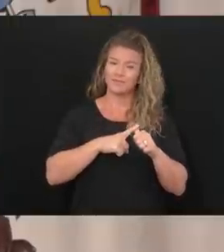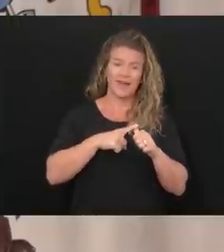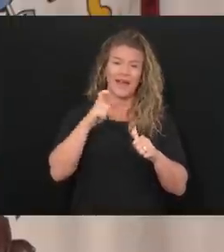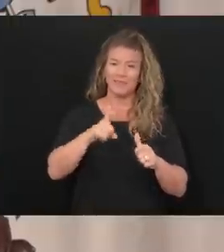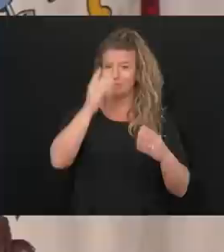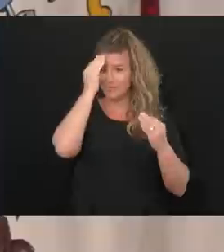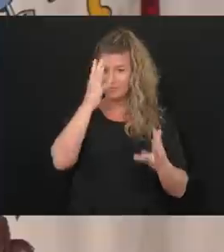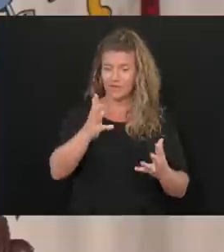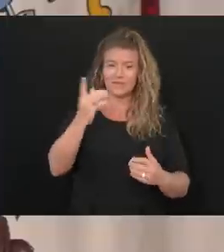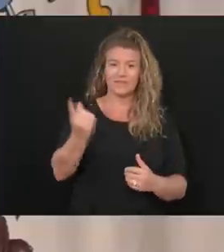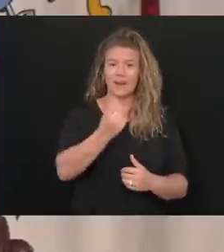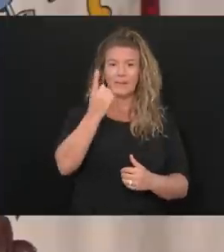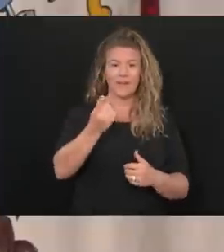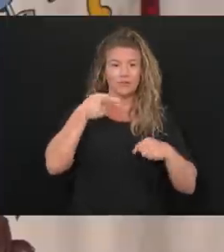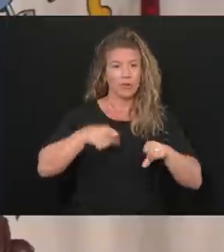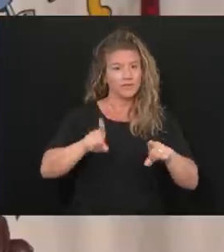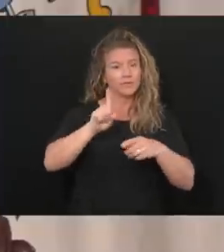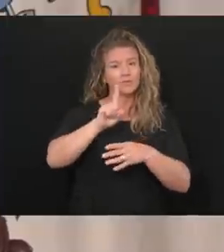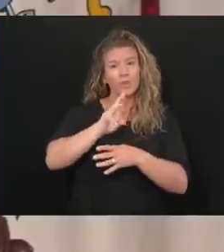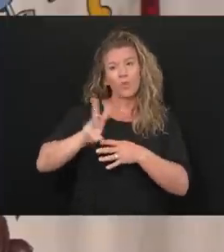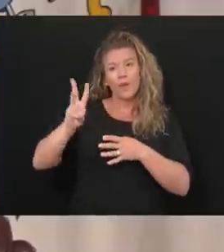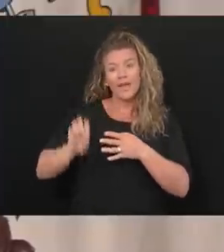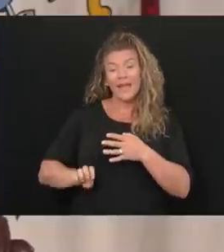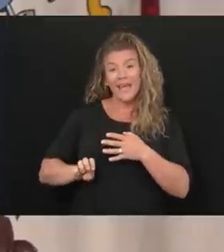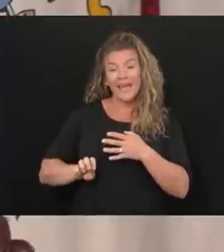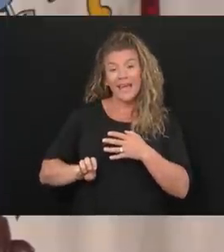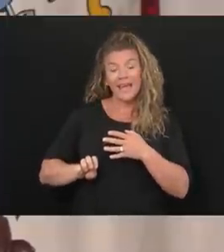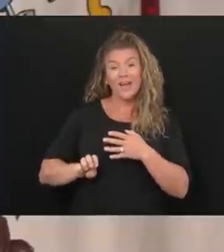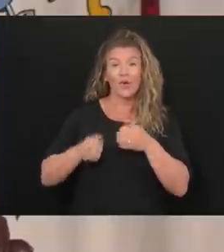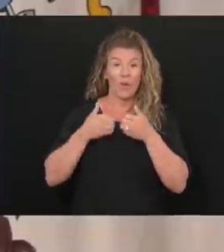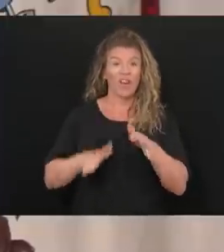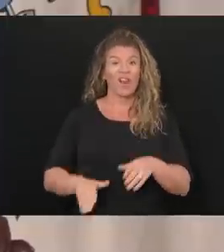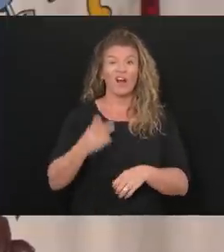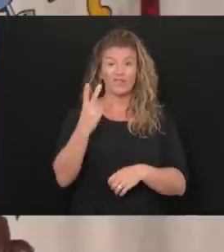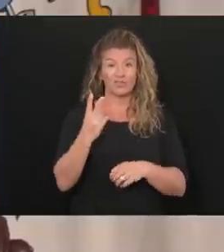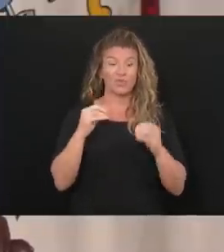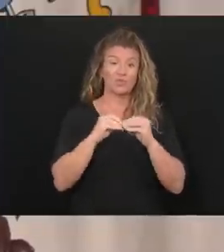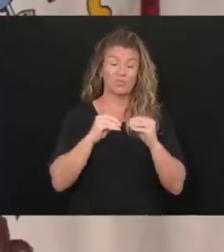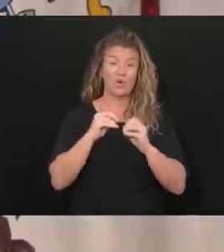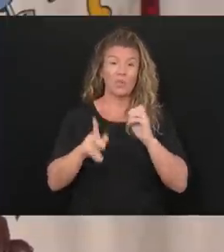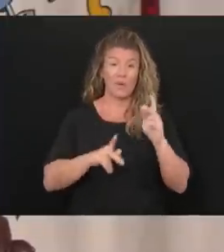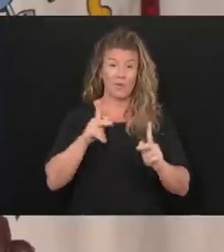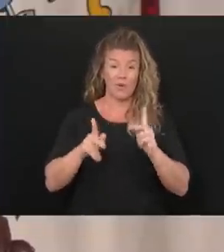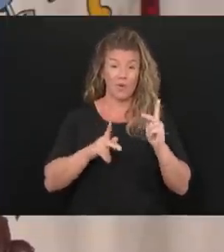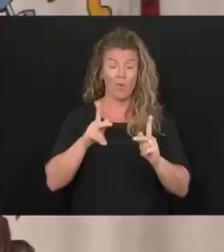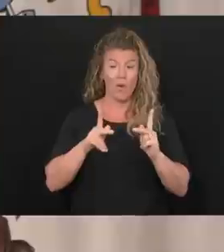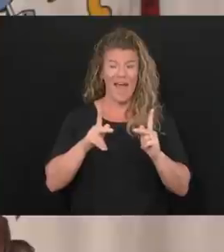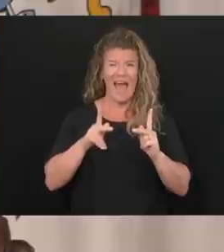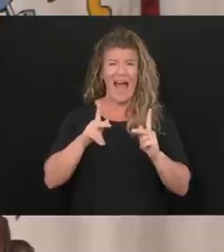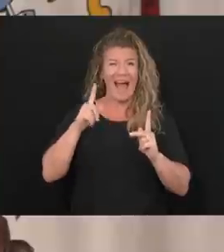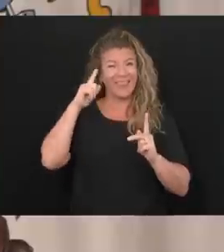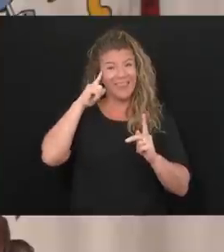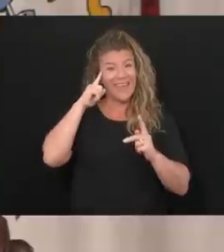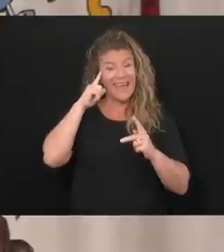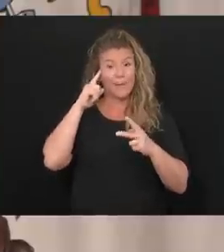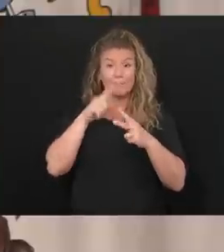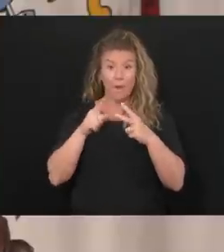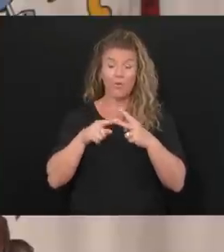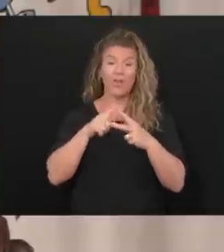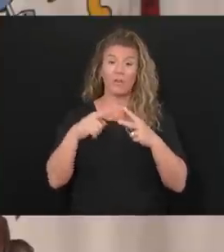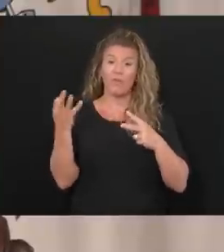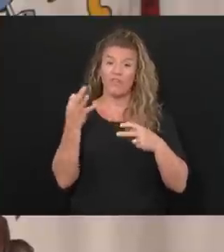you know, we've gone over the weekend, we did lose two other individuals, I think we lost these individuals on Friday night.